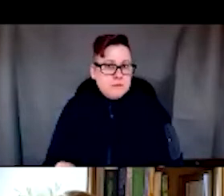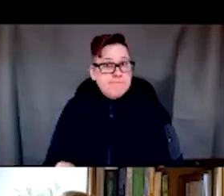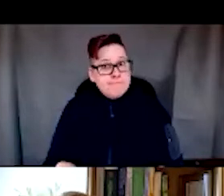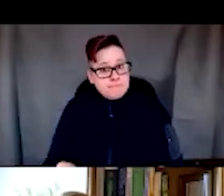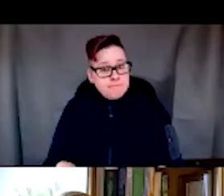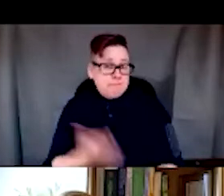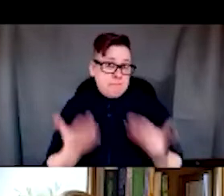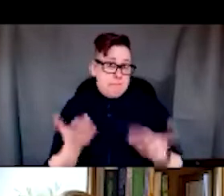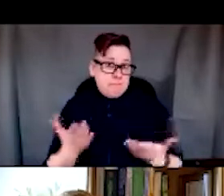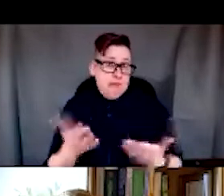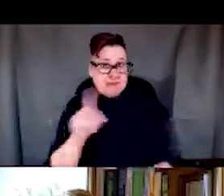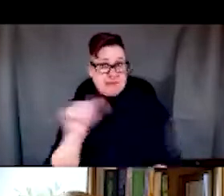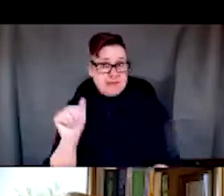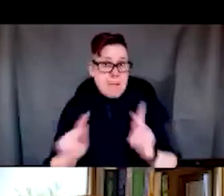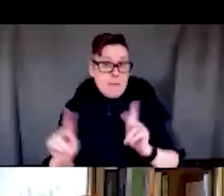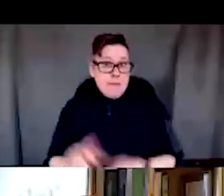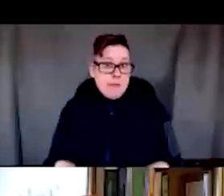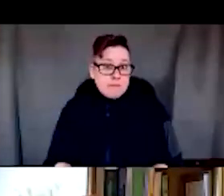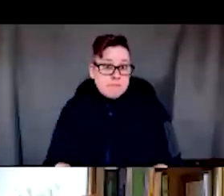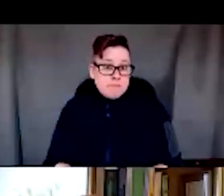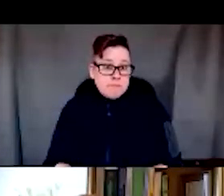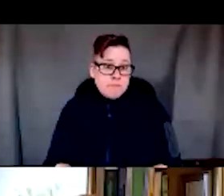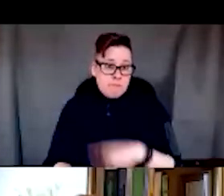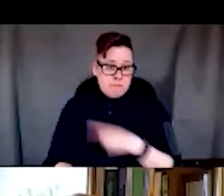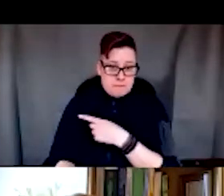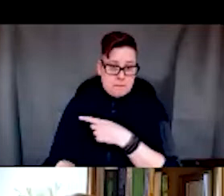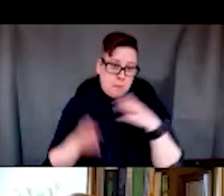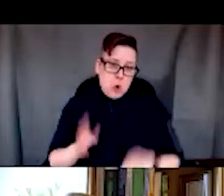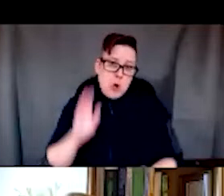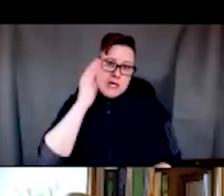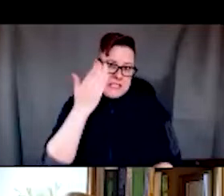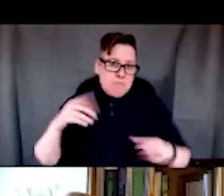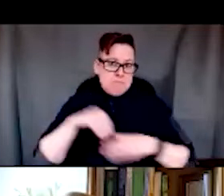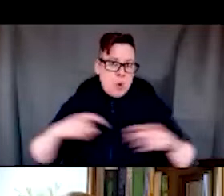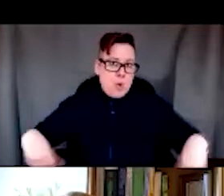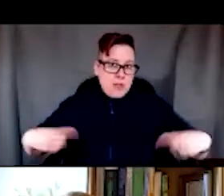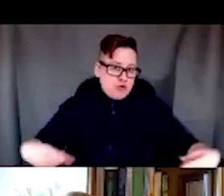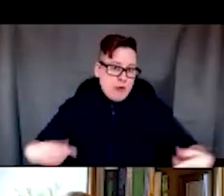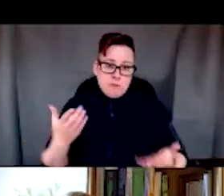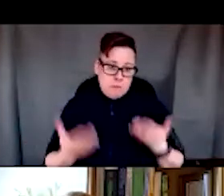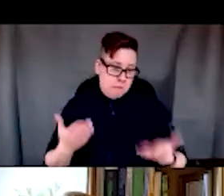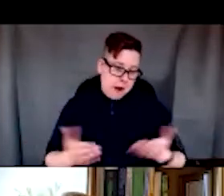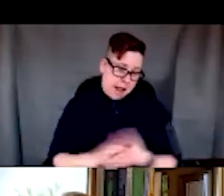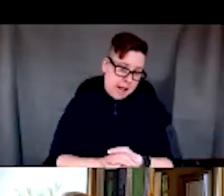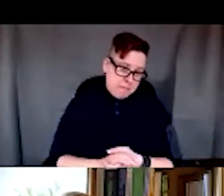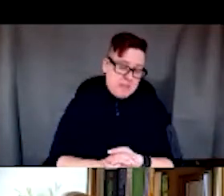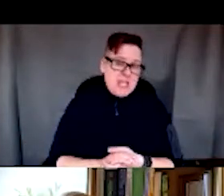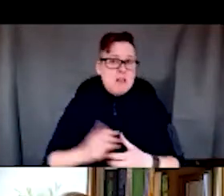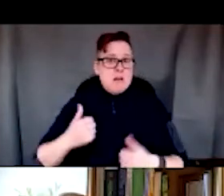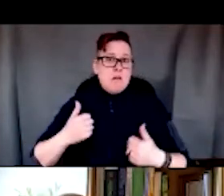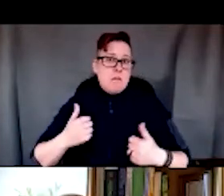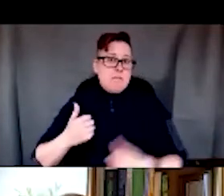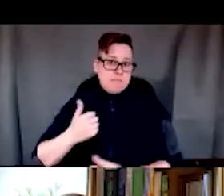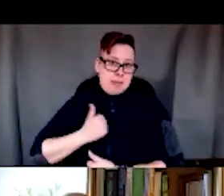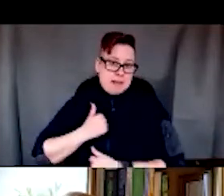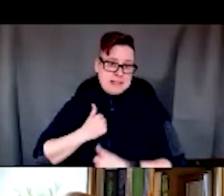Maybe people who are disabled, maybe person appears to be in a wheelchair, maybe a veteran from one of the armed